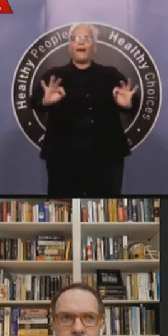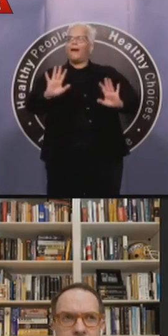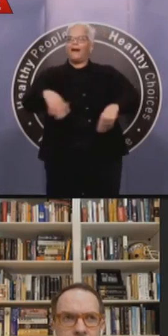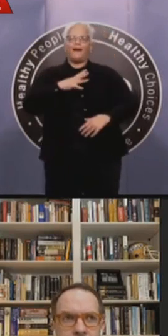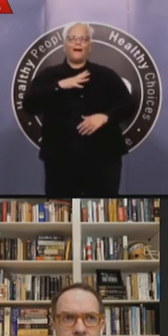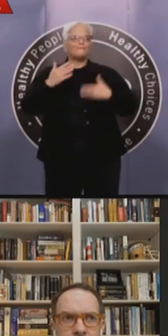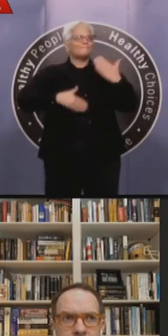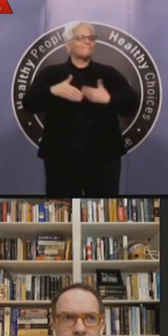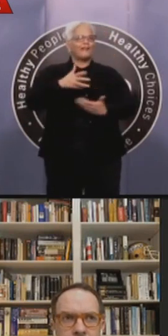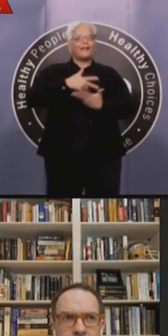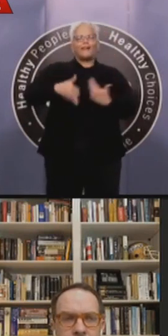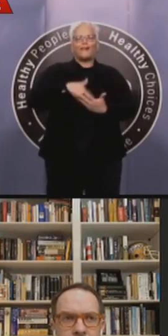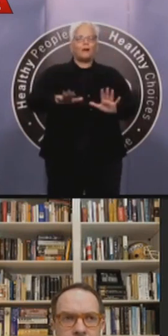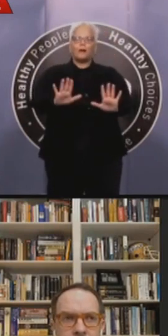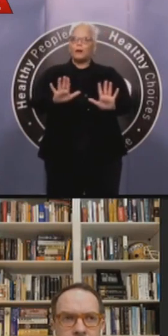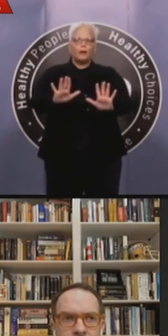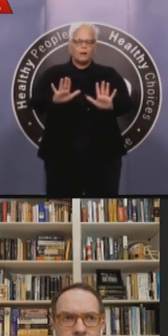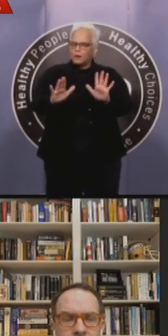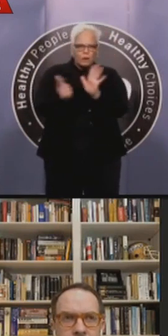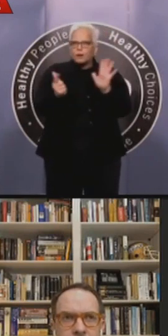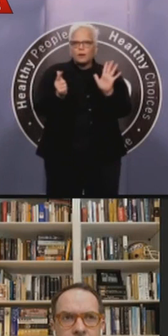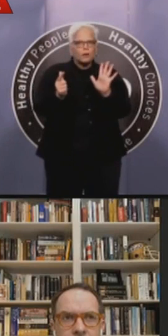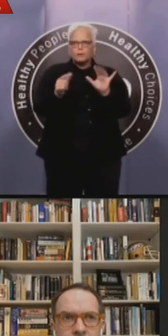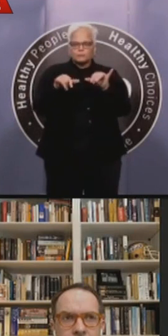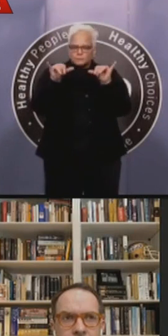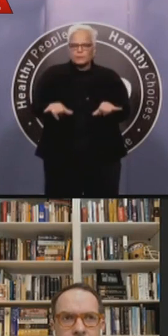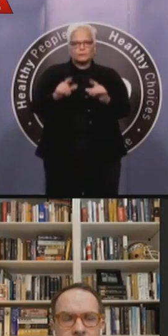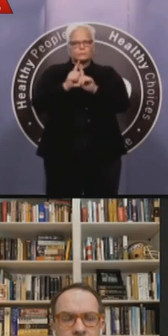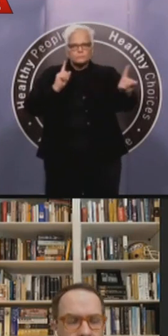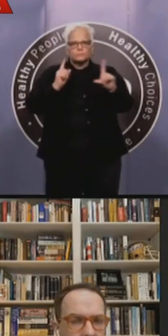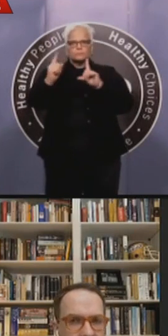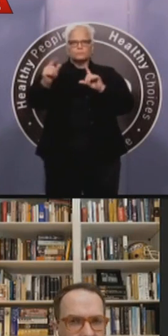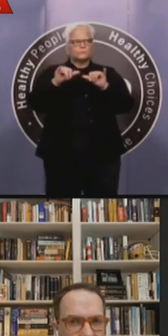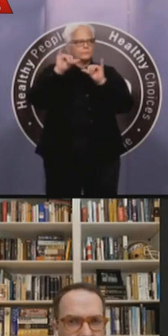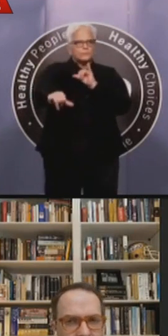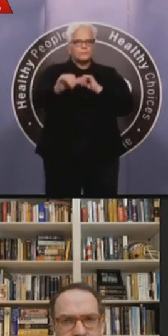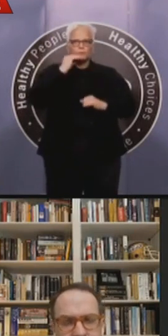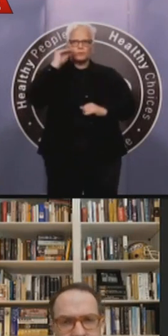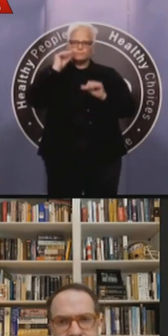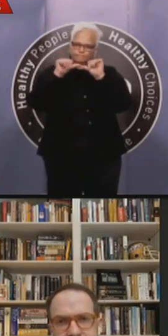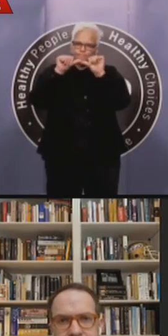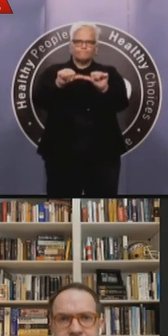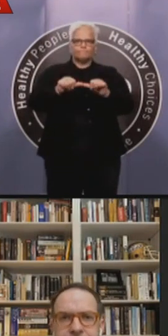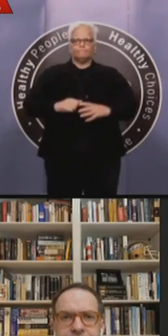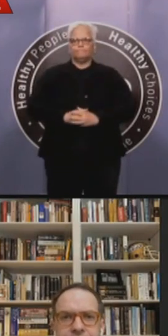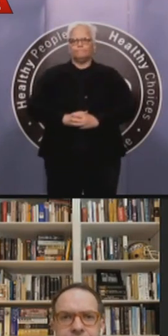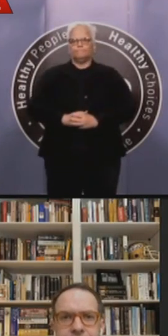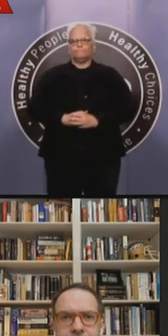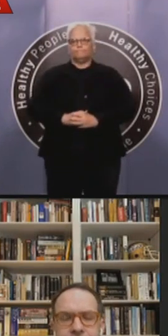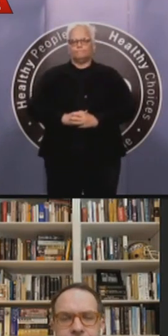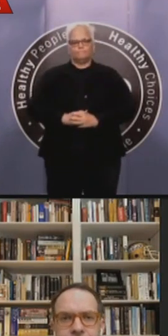stop social, social distancing too soon, then that, then we do have to have really serious conversation about how our hospital system could be overwhelmed. So